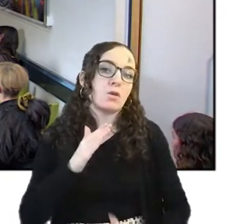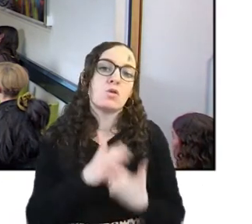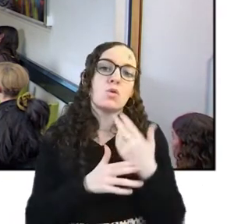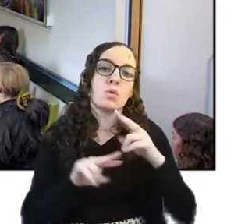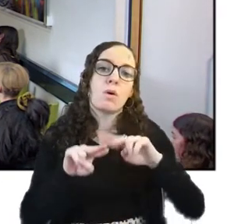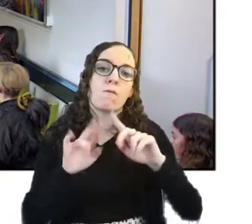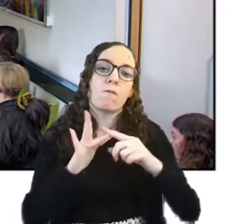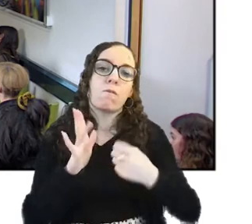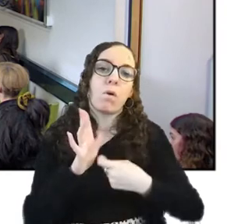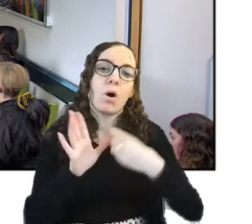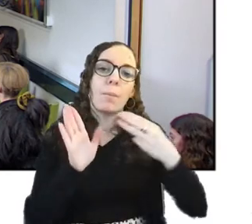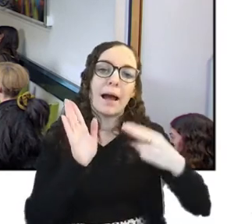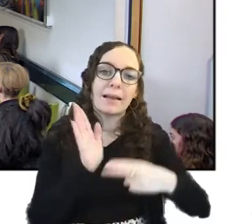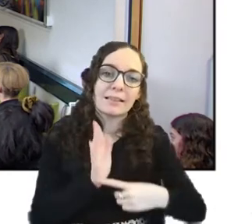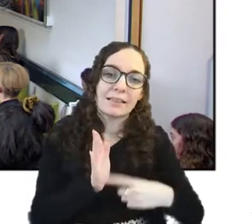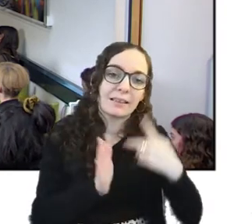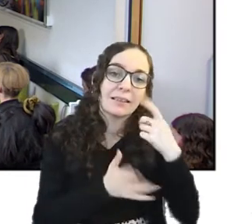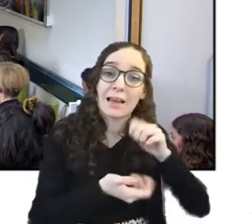instead